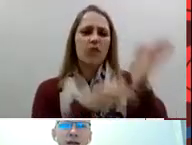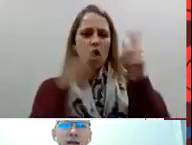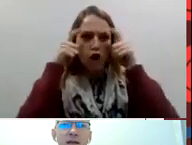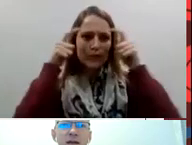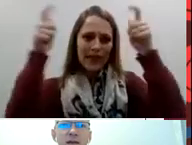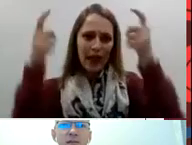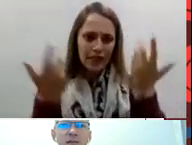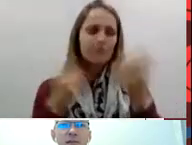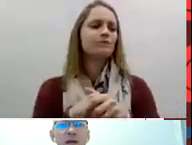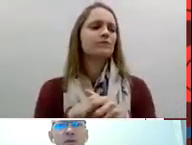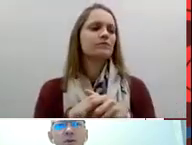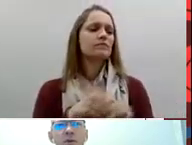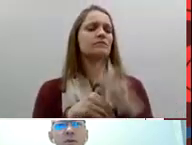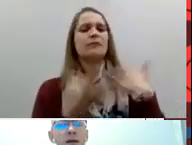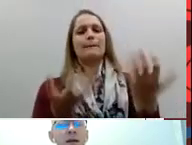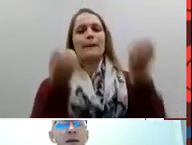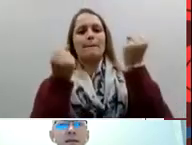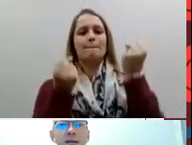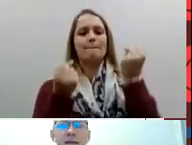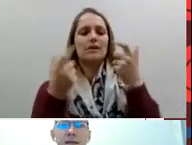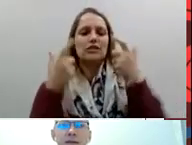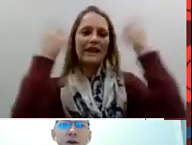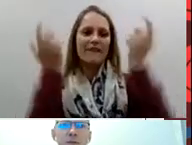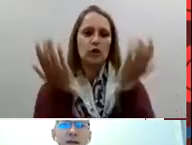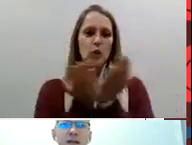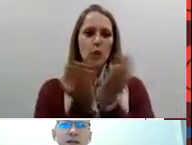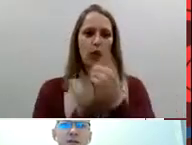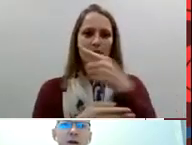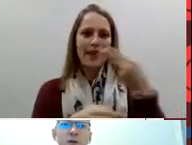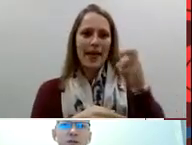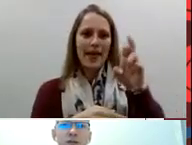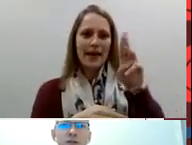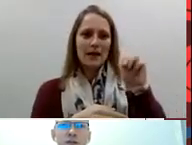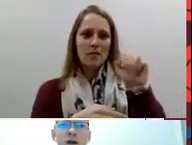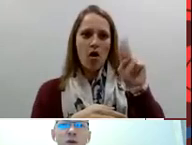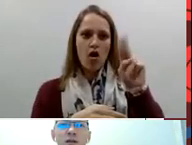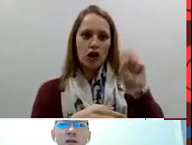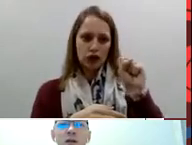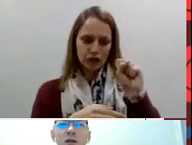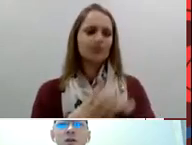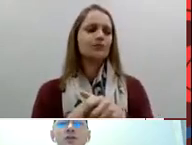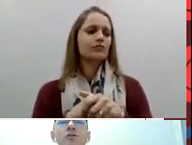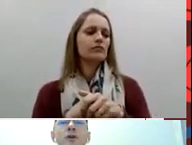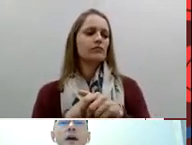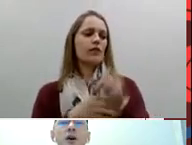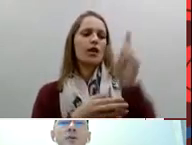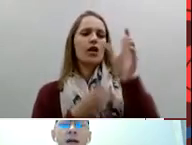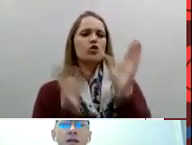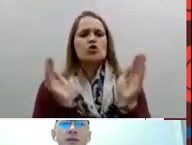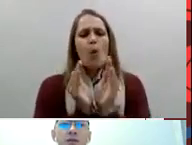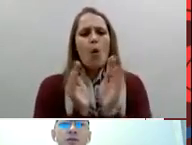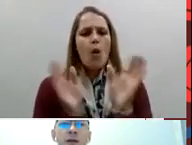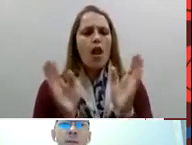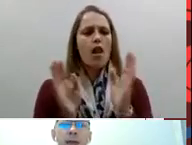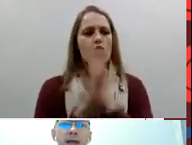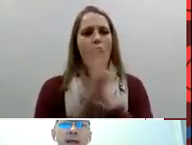and I thought let's see if hospitality is what I want to do so I went to a hospitality